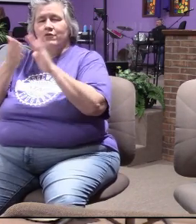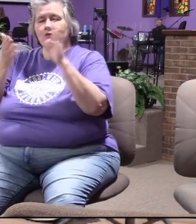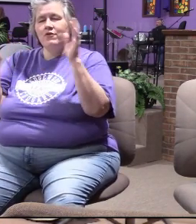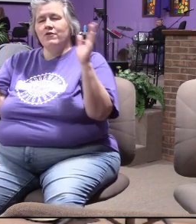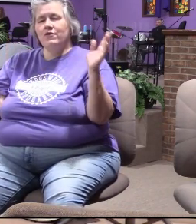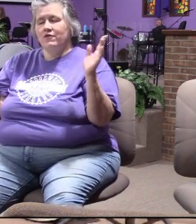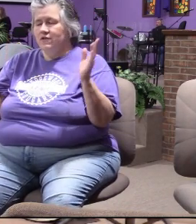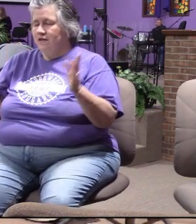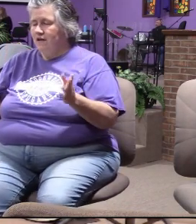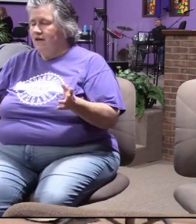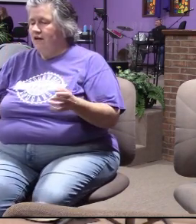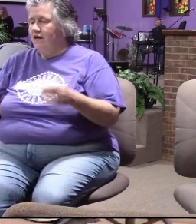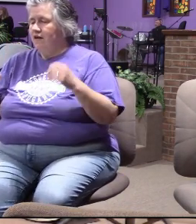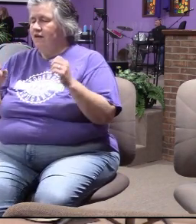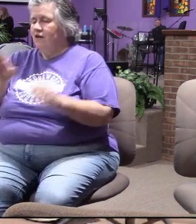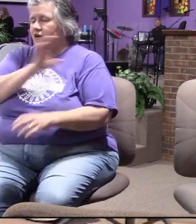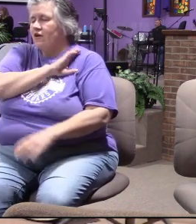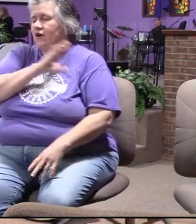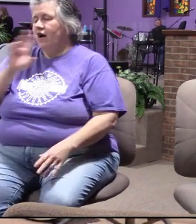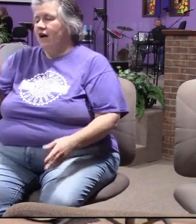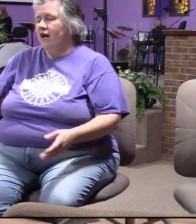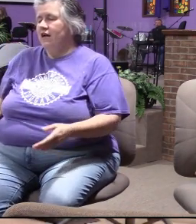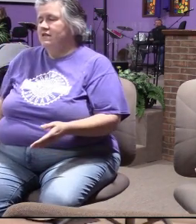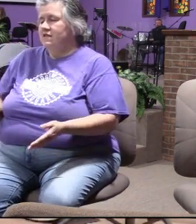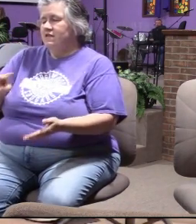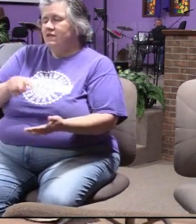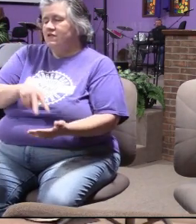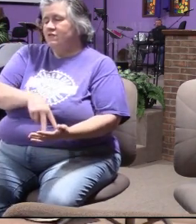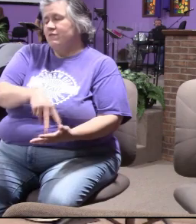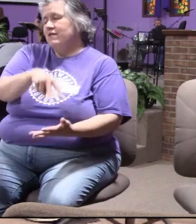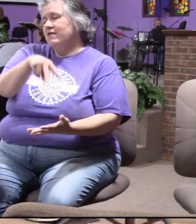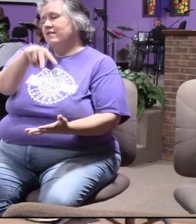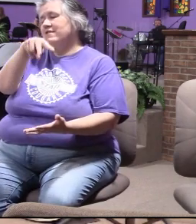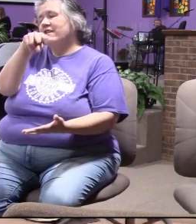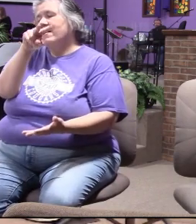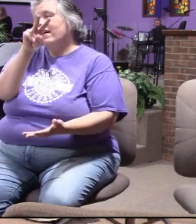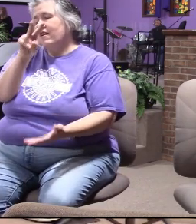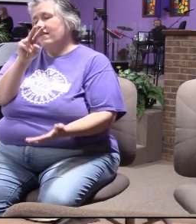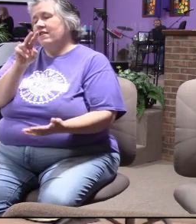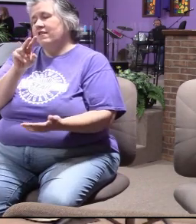hallelujah Christ is risen